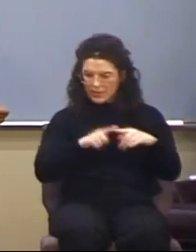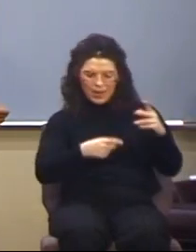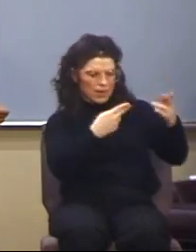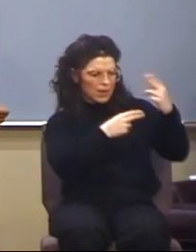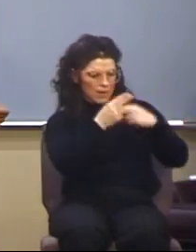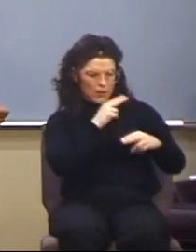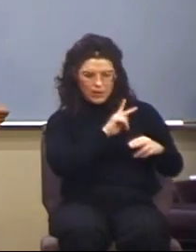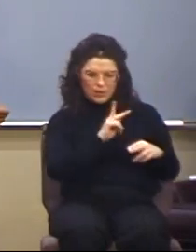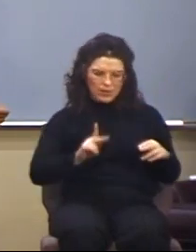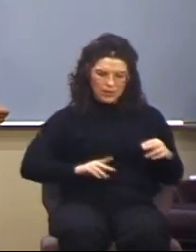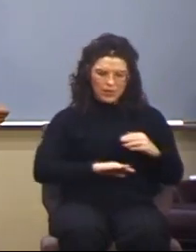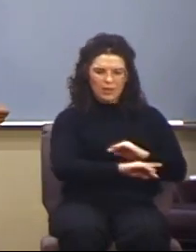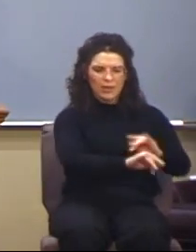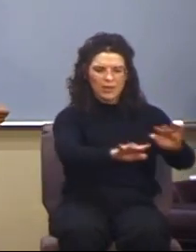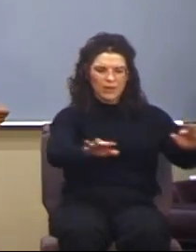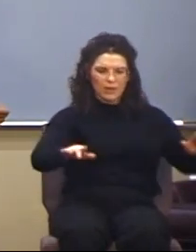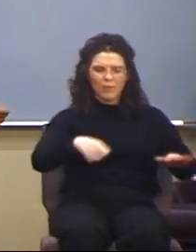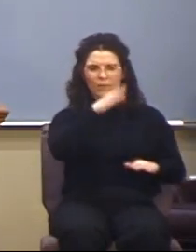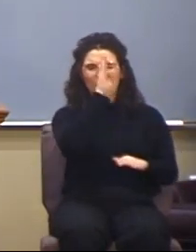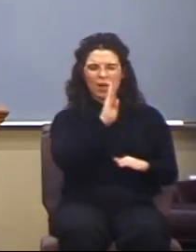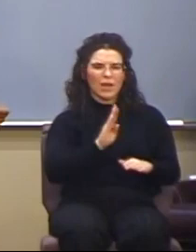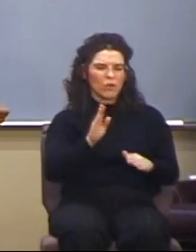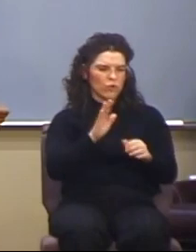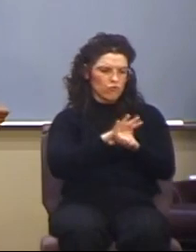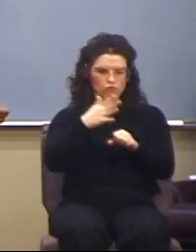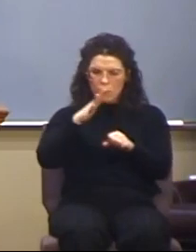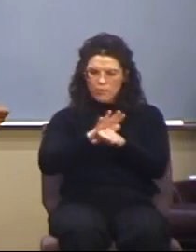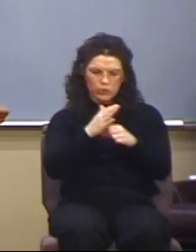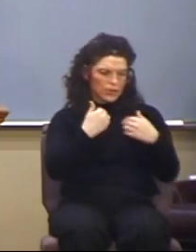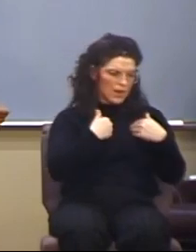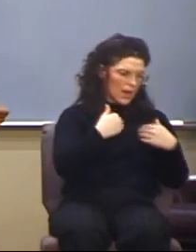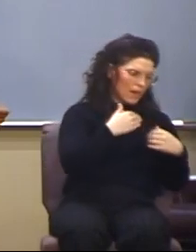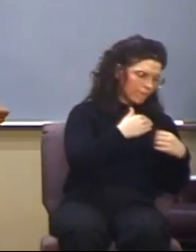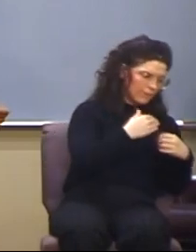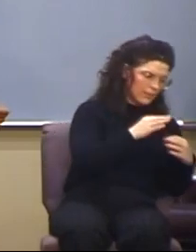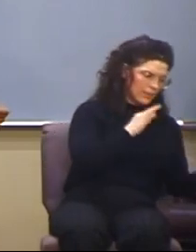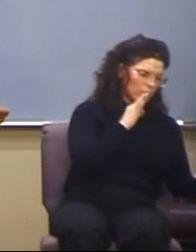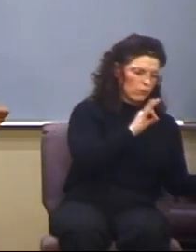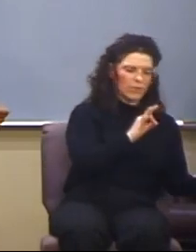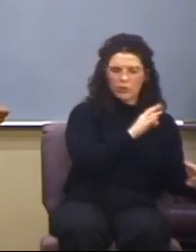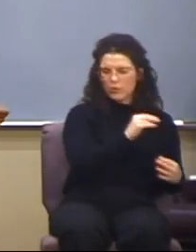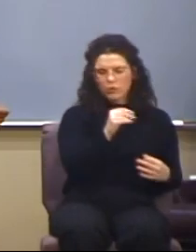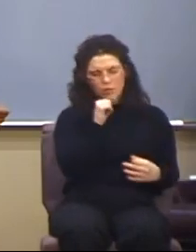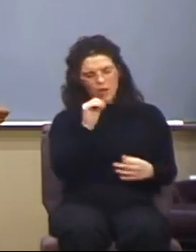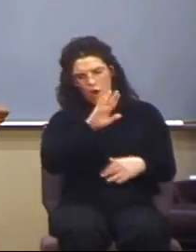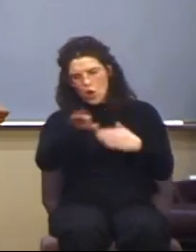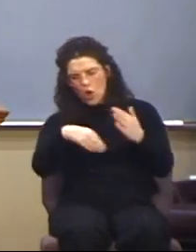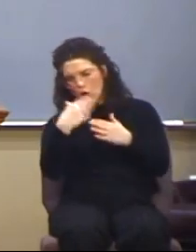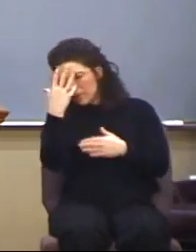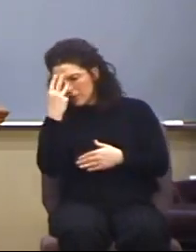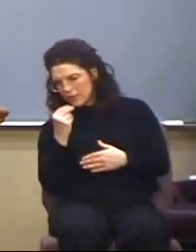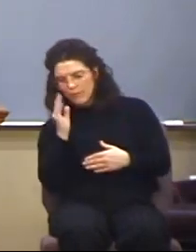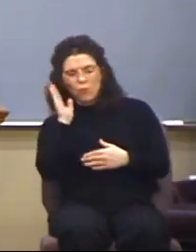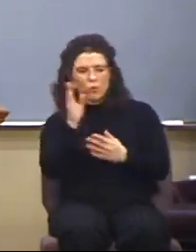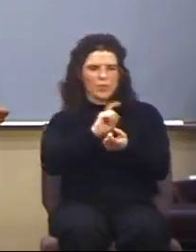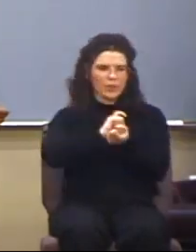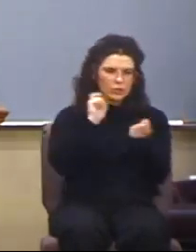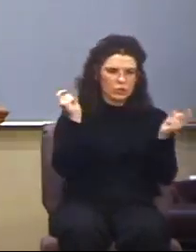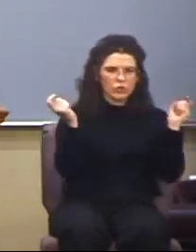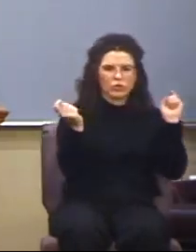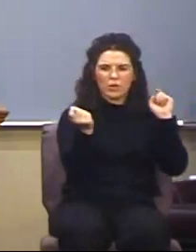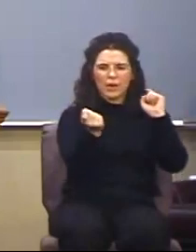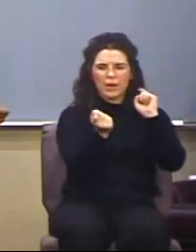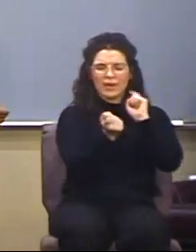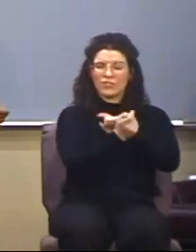doth corruption inherit incorruption. Behold, I show you a mystery. We shall not all sleep, but we shall all be changed. Paul's talking about resurrection. In fact,